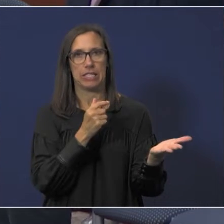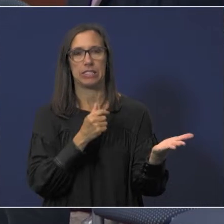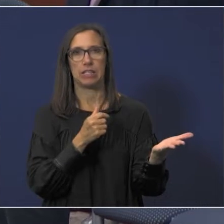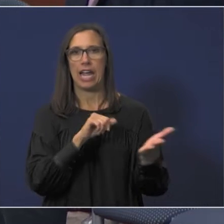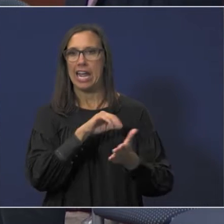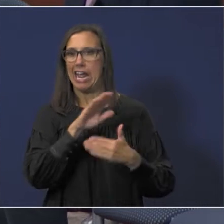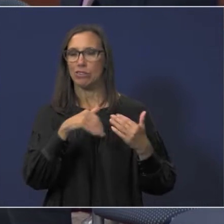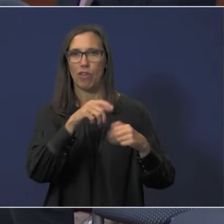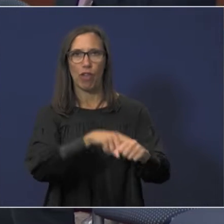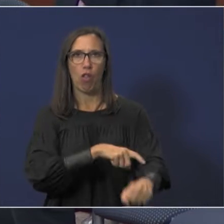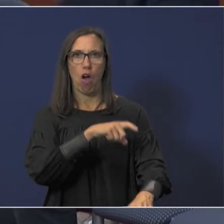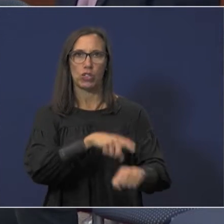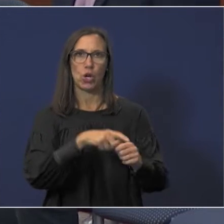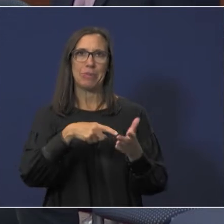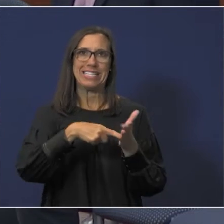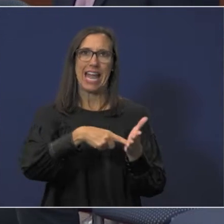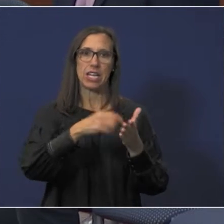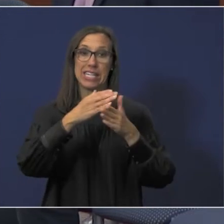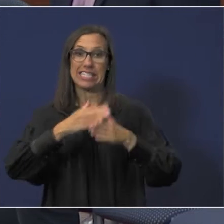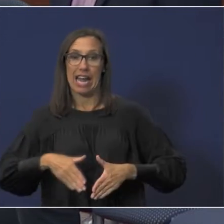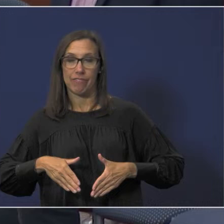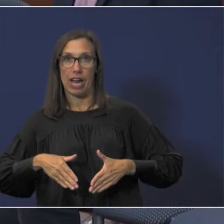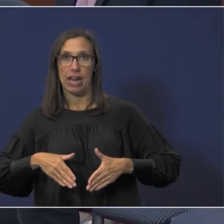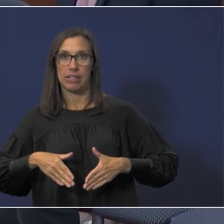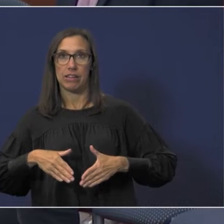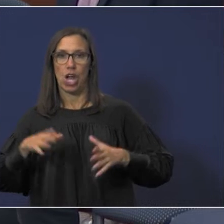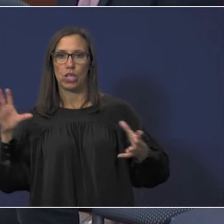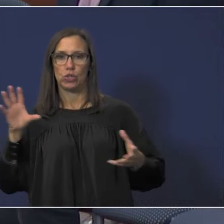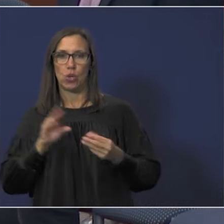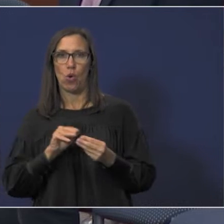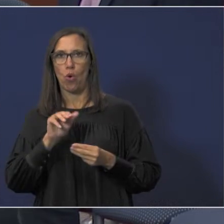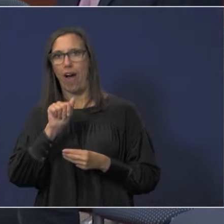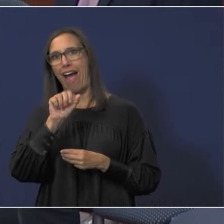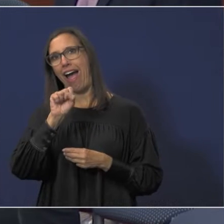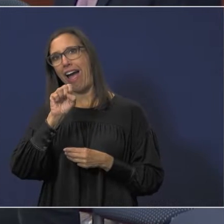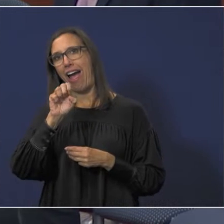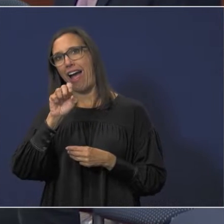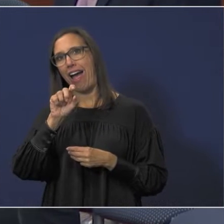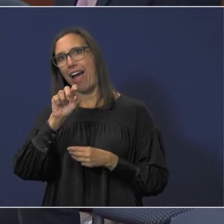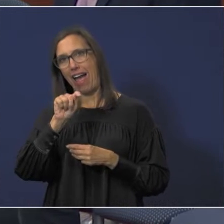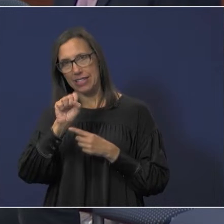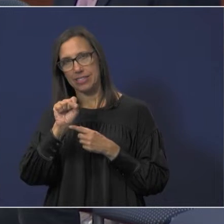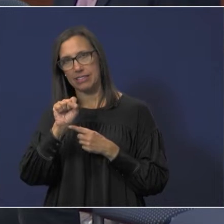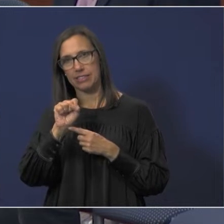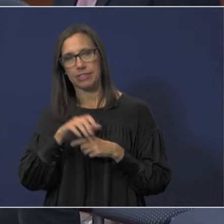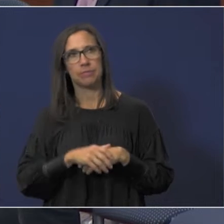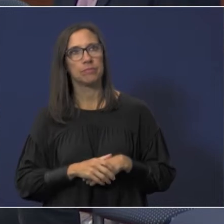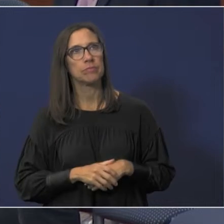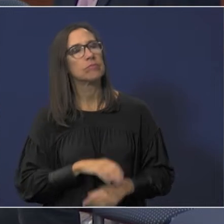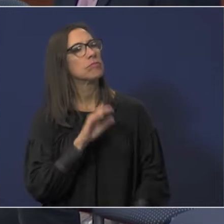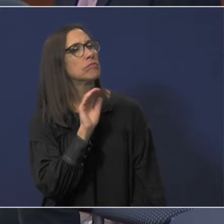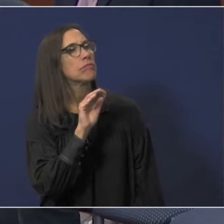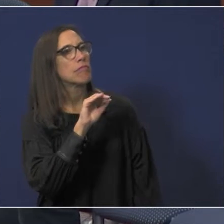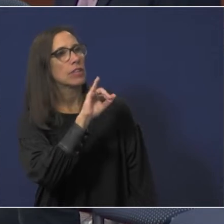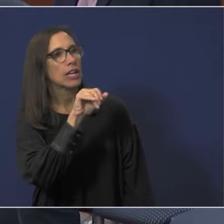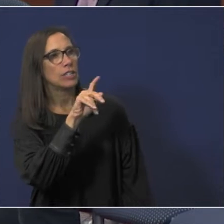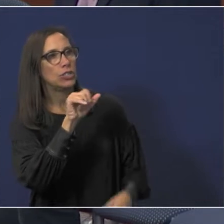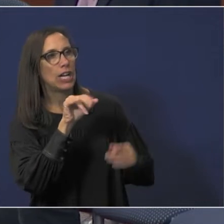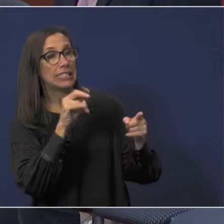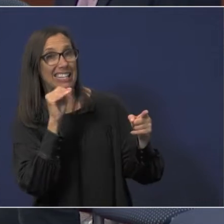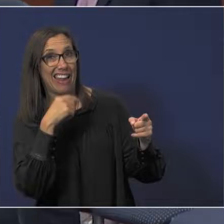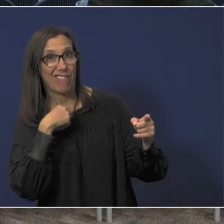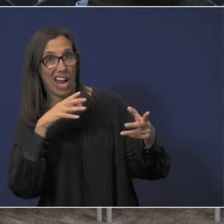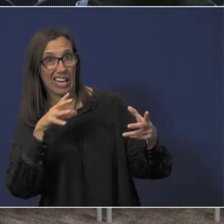all of our long-term debt divided by our total assets. Mr. Jackson, if I can add too,